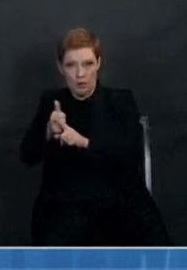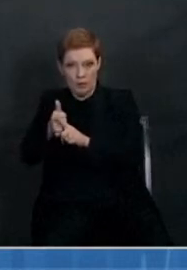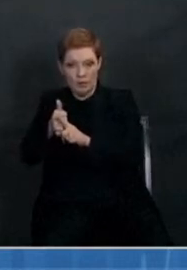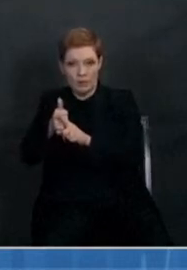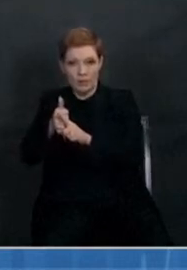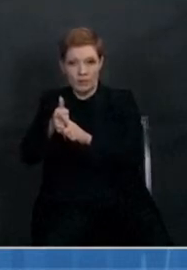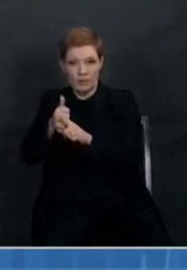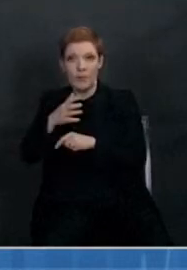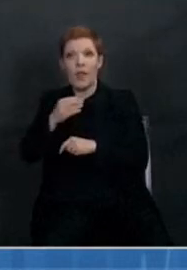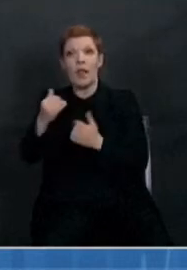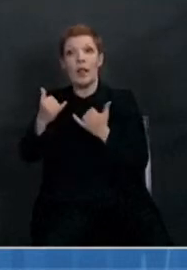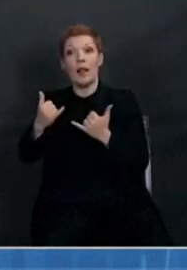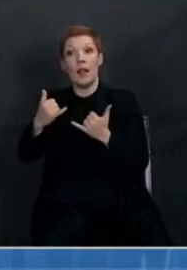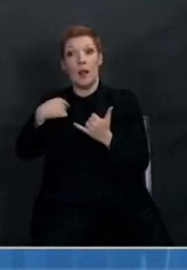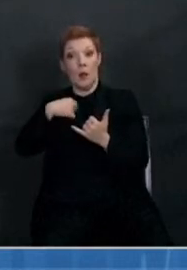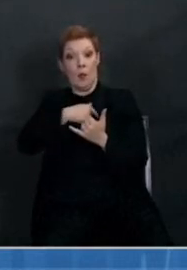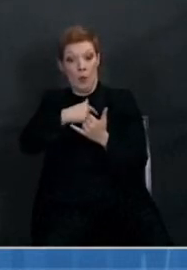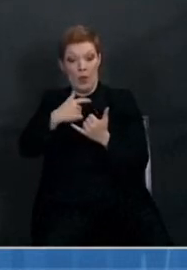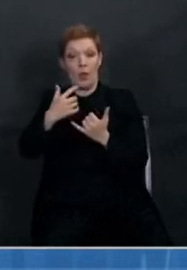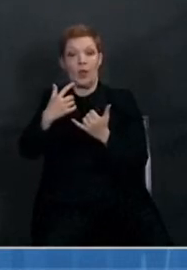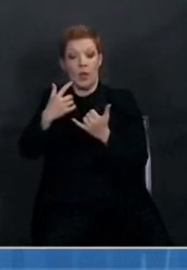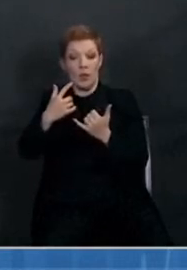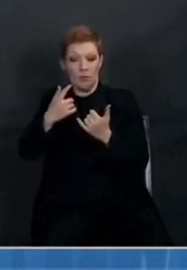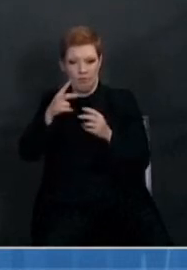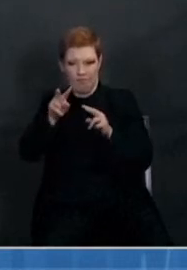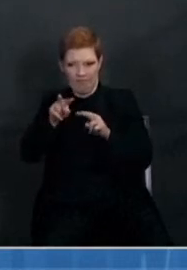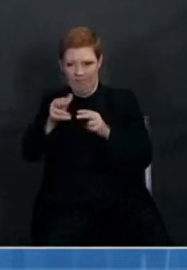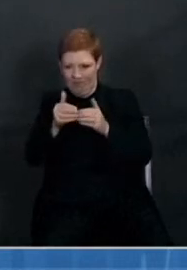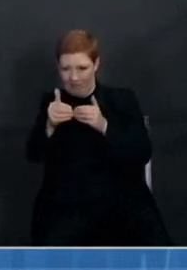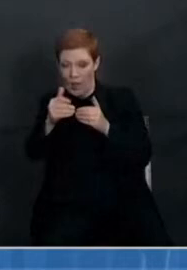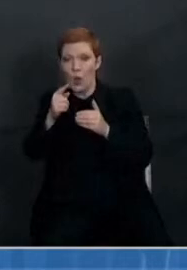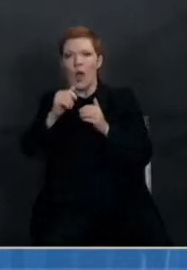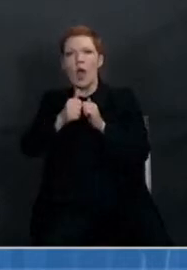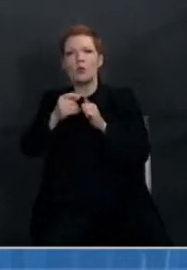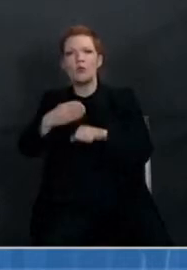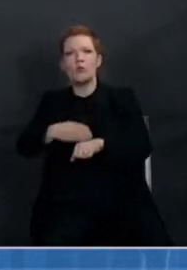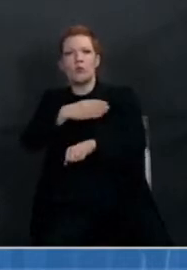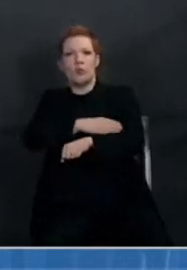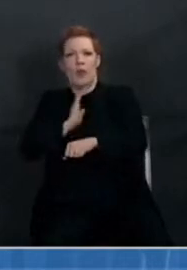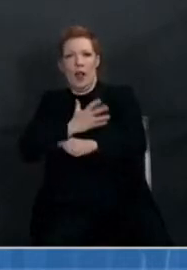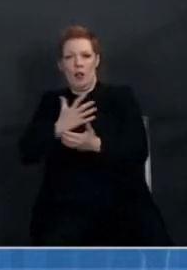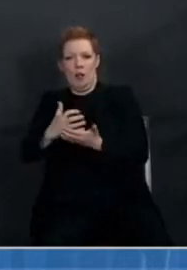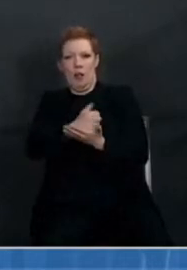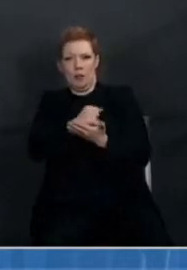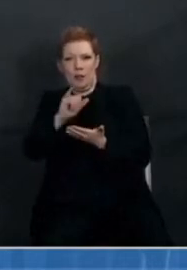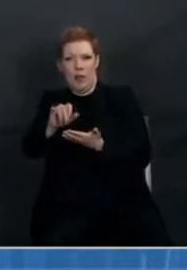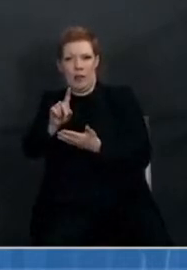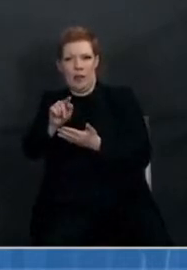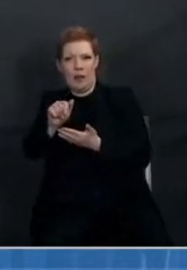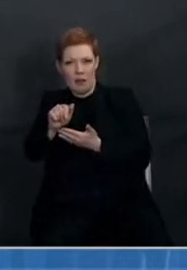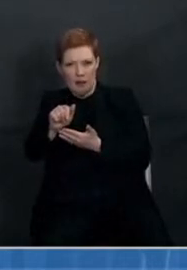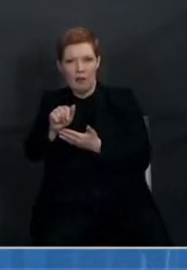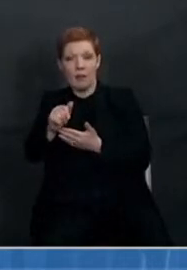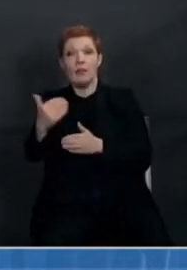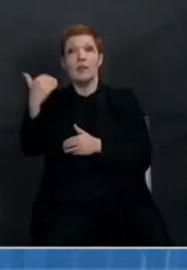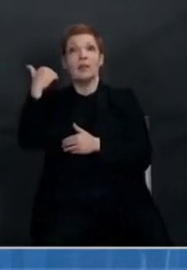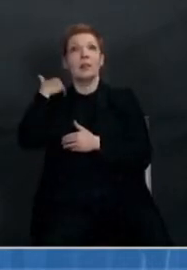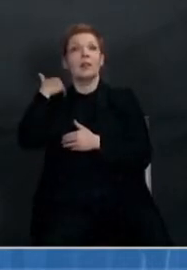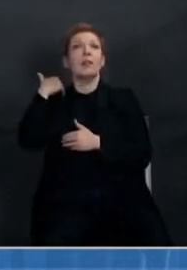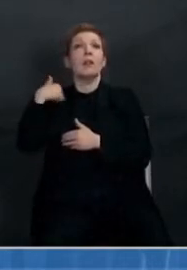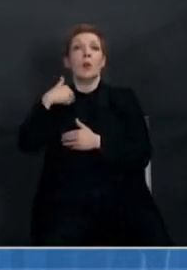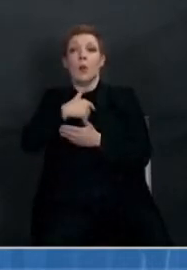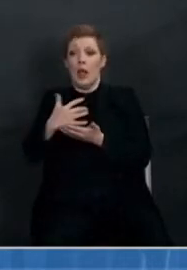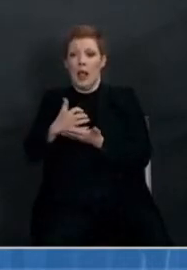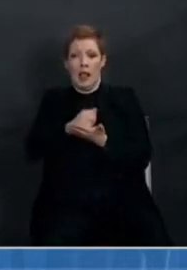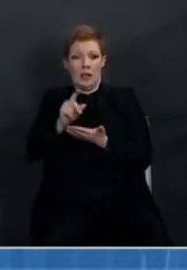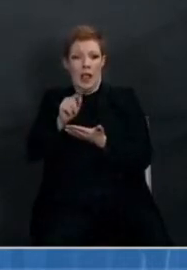improvements in the completeness of data from the earliest days of the pandemic, when the percentage of unavailable data was much higher for both